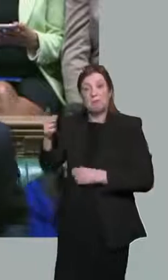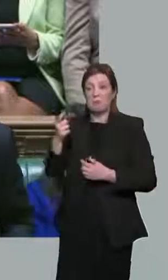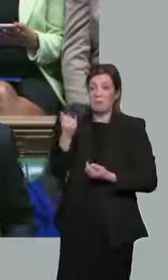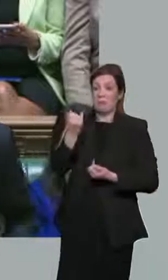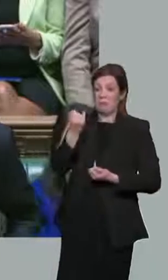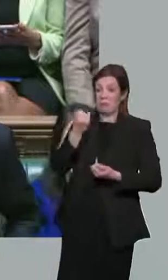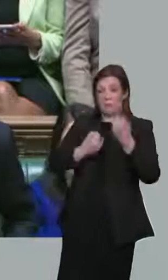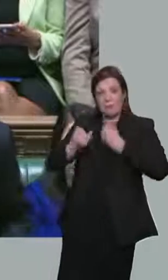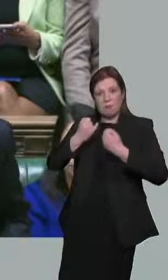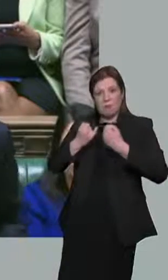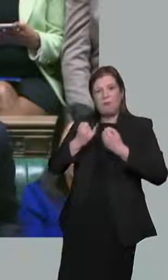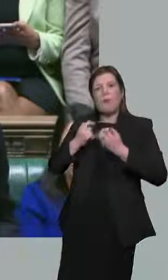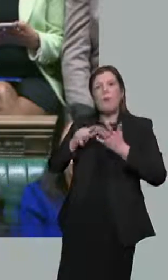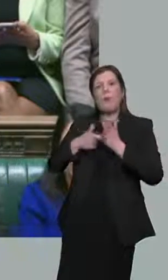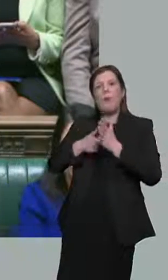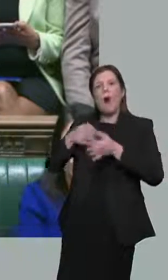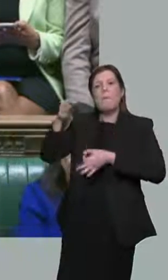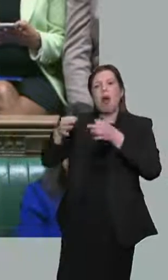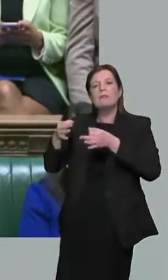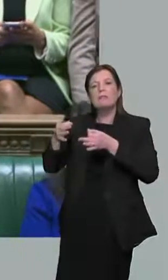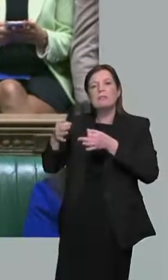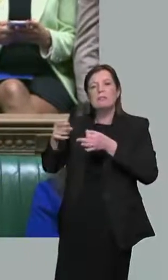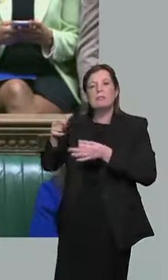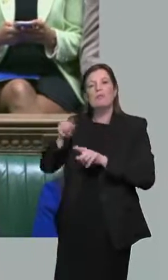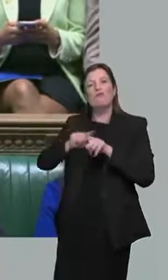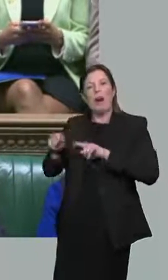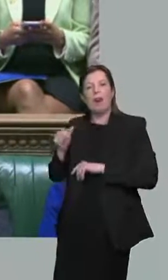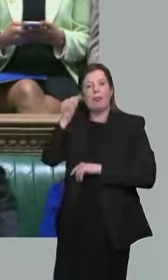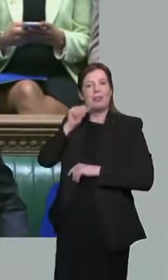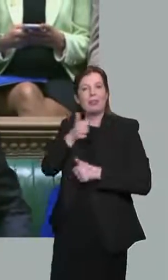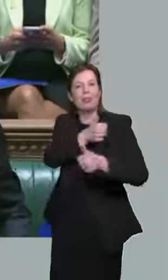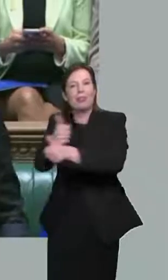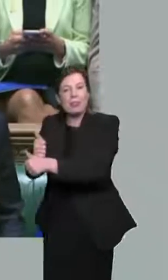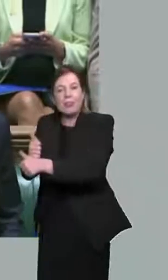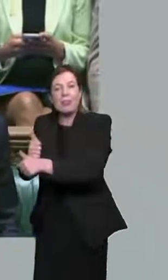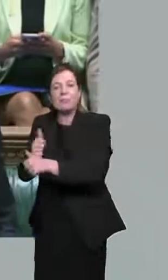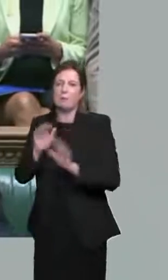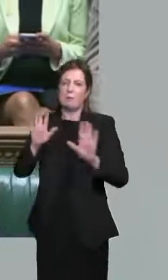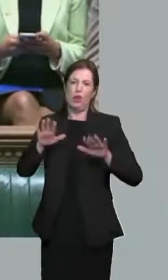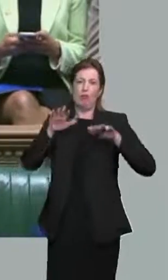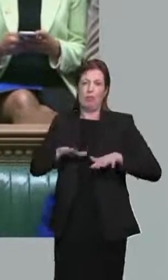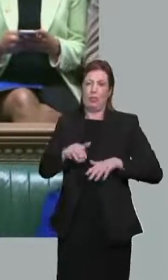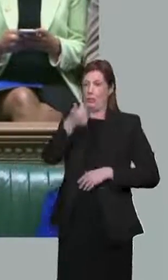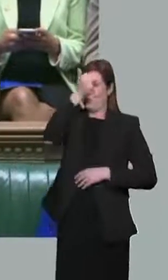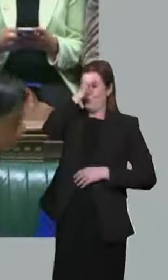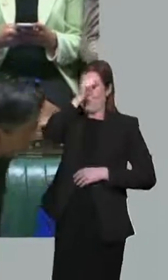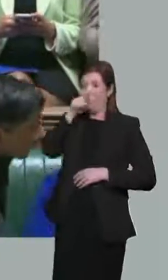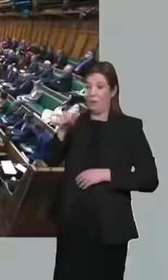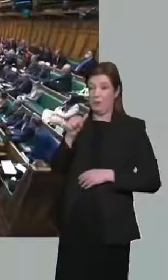criticism and political opportunism. In my experience, the British people can always tell the difference.